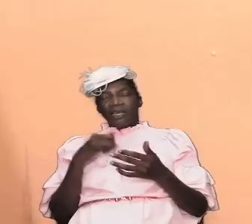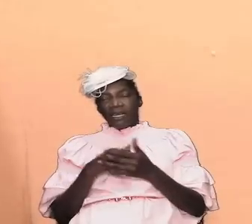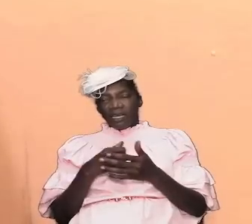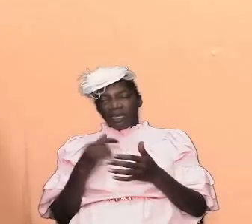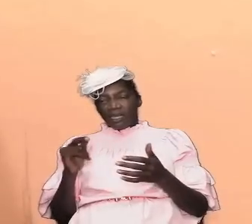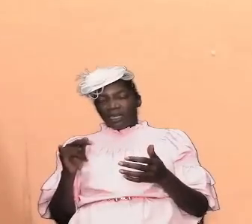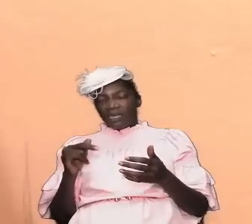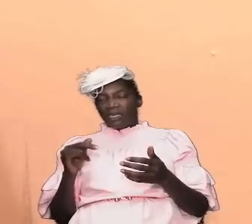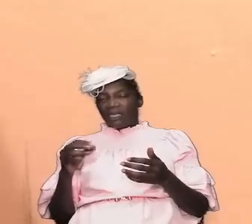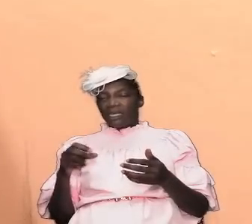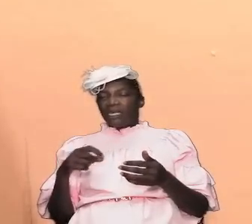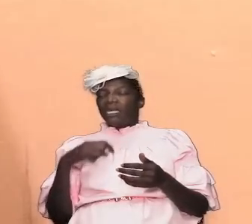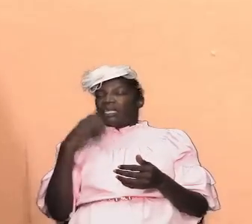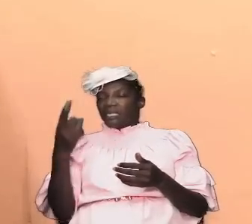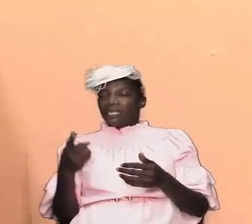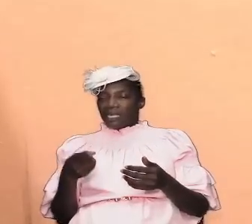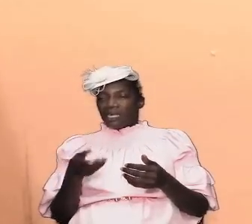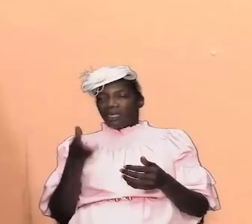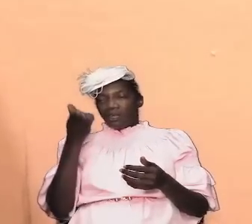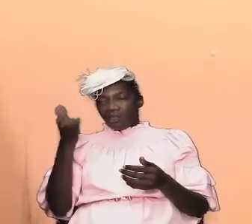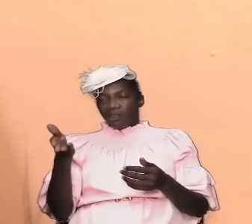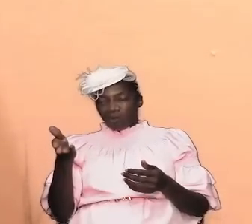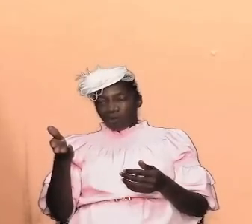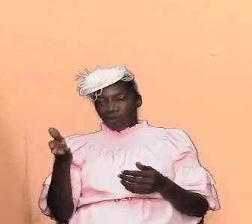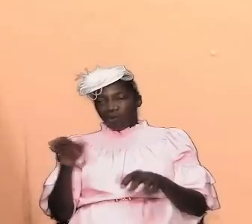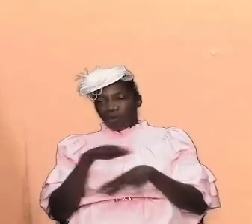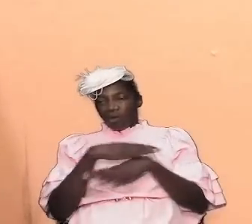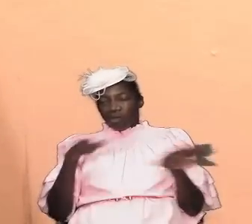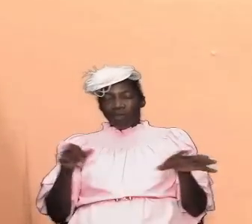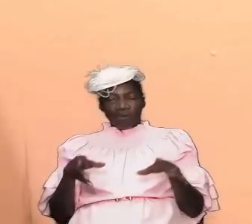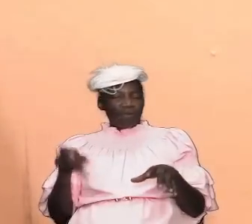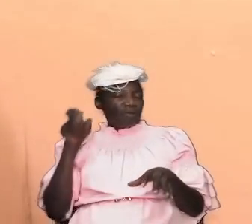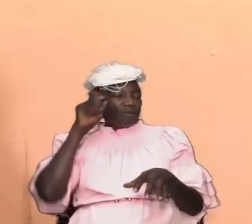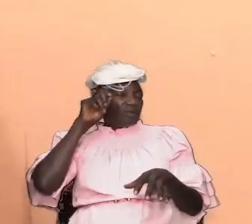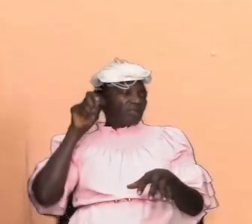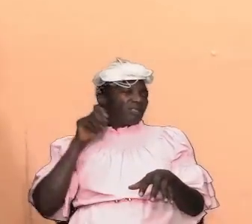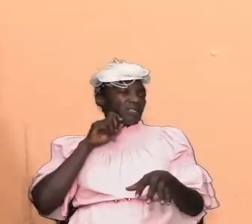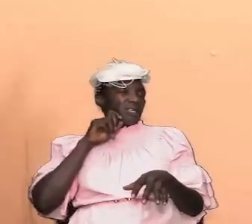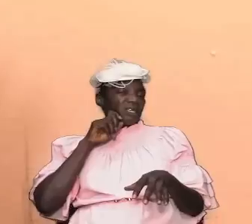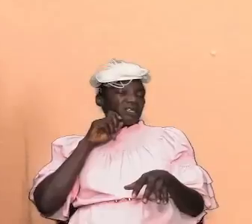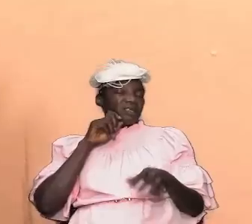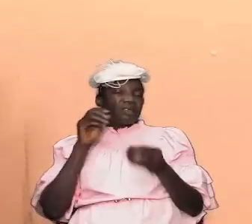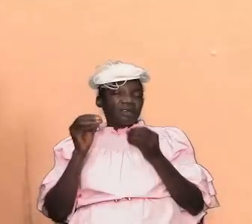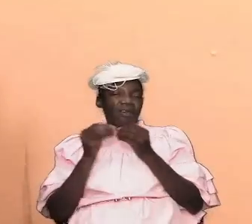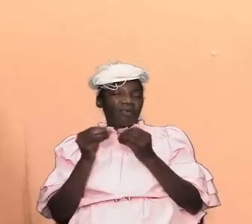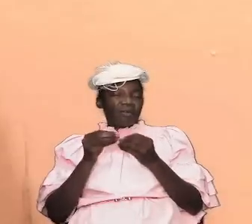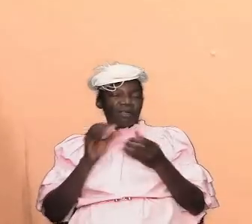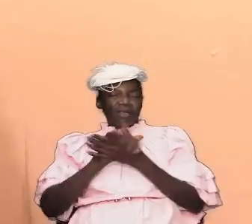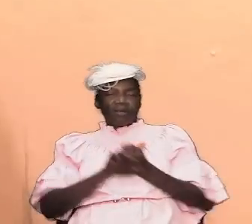thou shall not commit adultery that is written